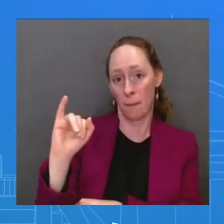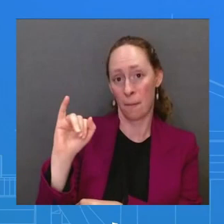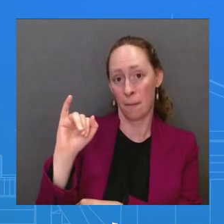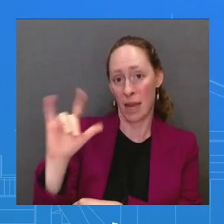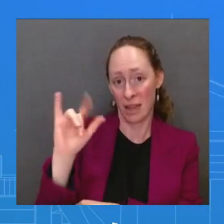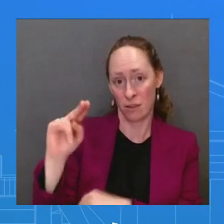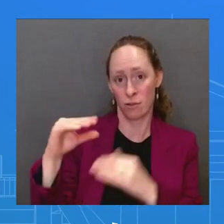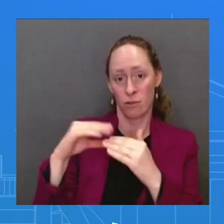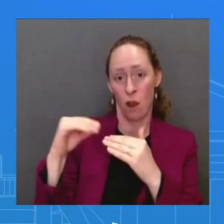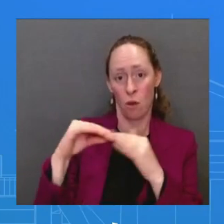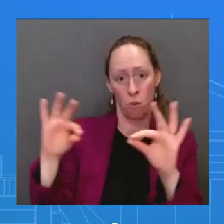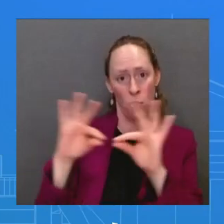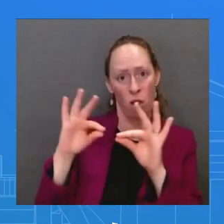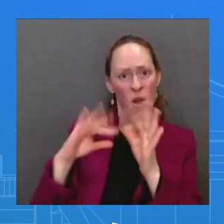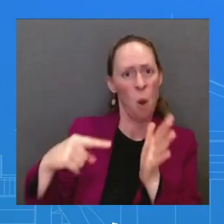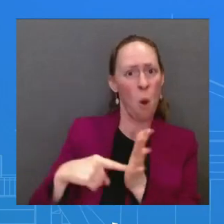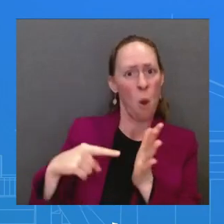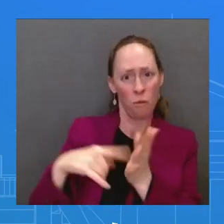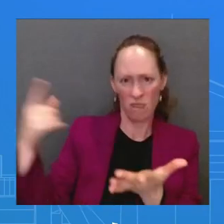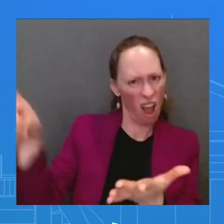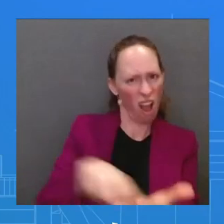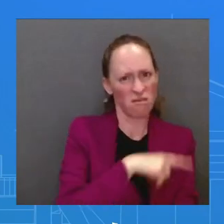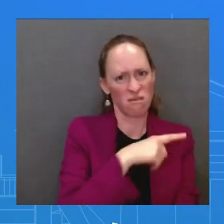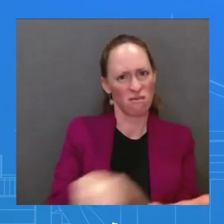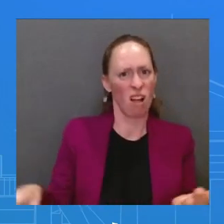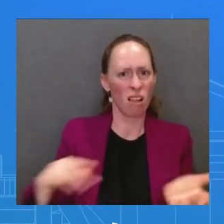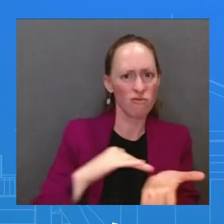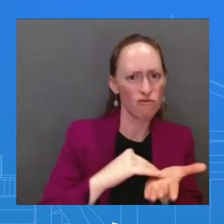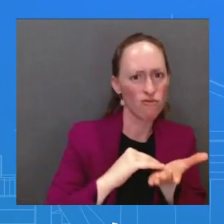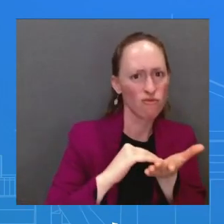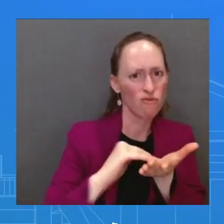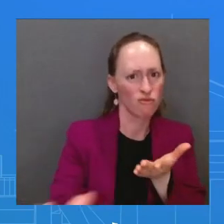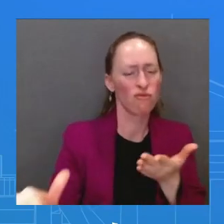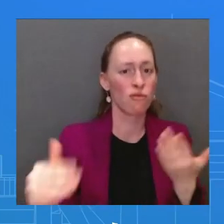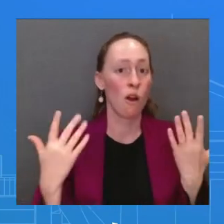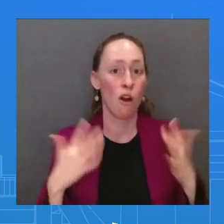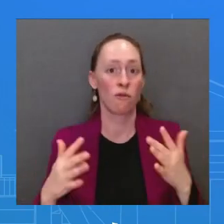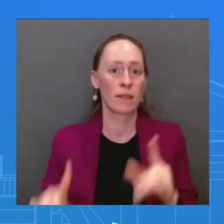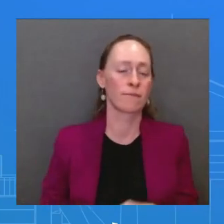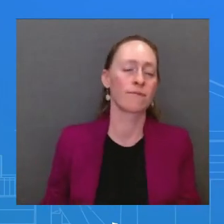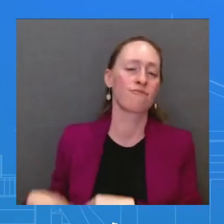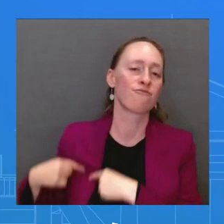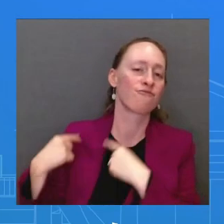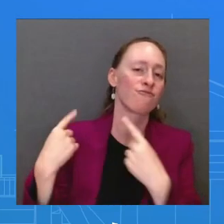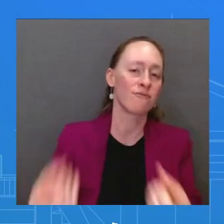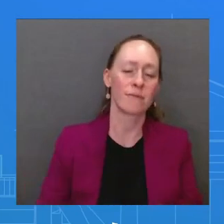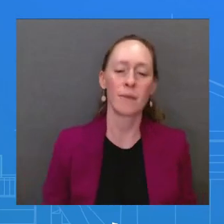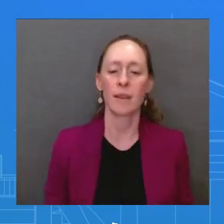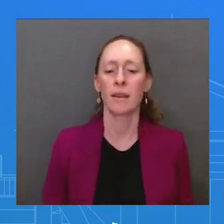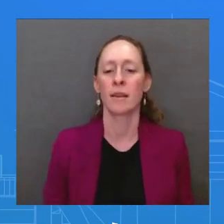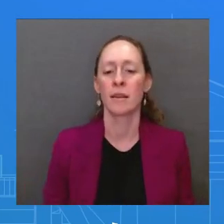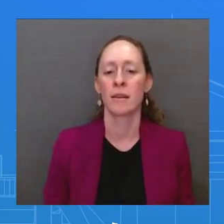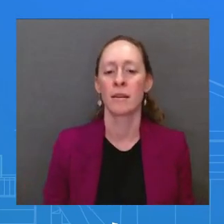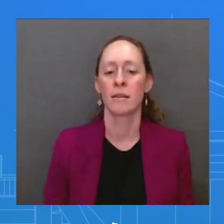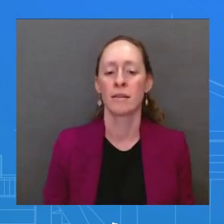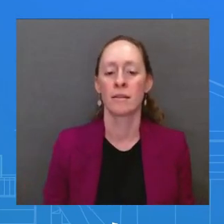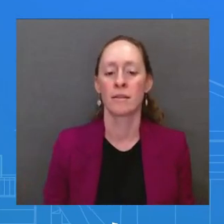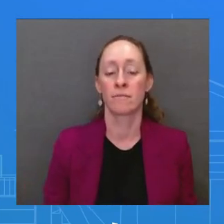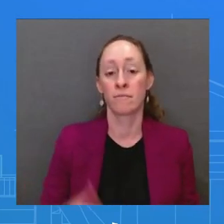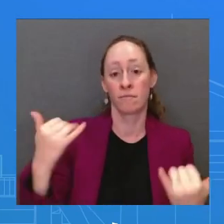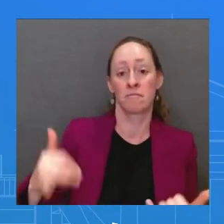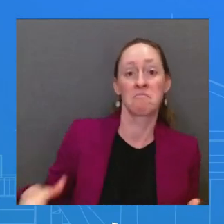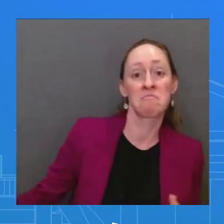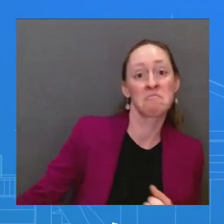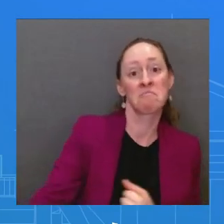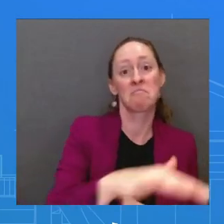And earlier today, the Biden-Harris administration announced that more than 4 million student loan borrowers are enrolled in the administration's new income-driven